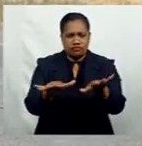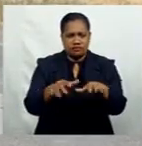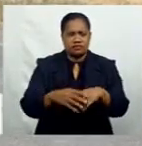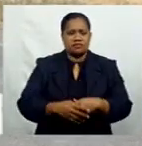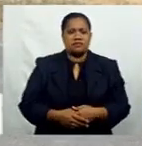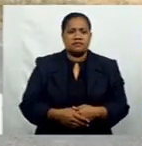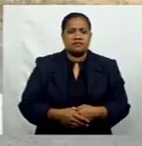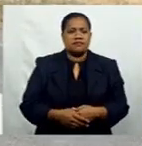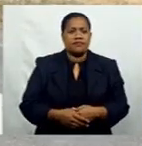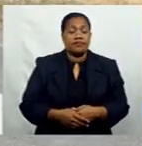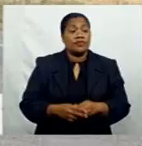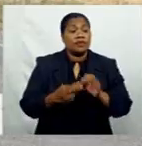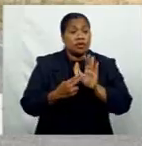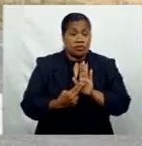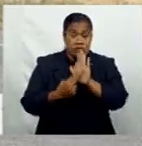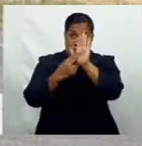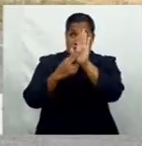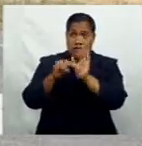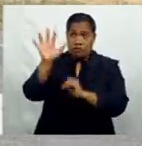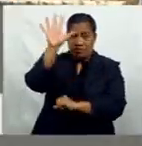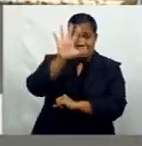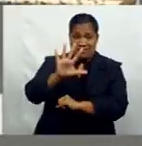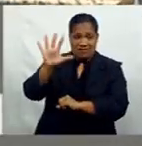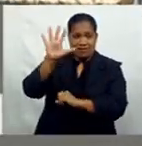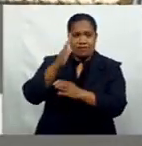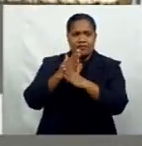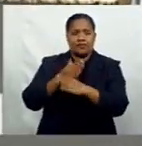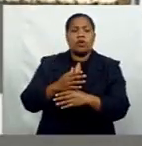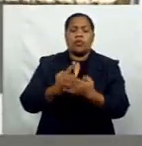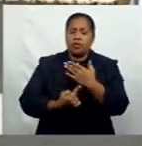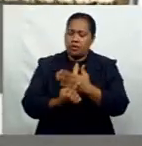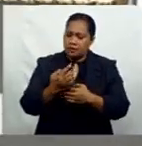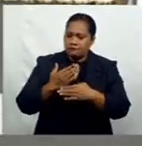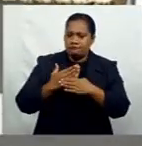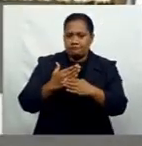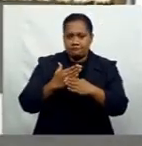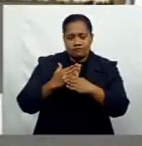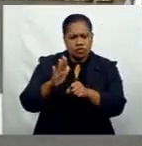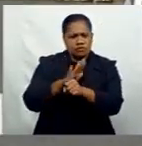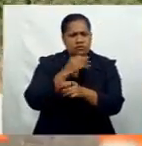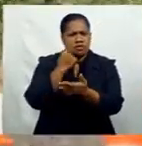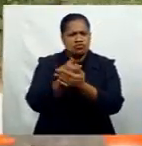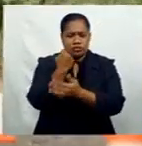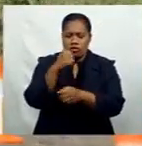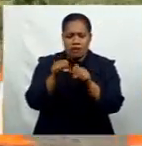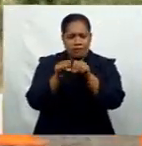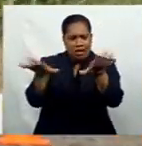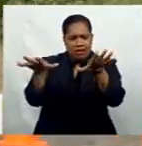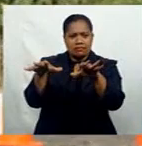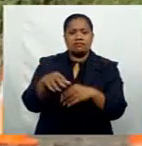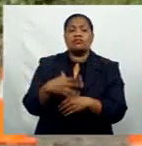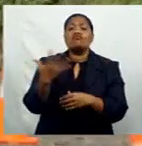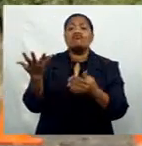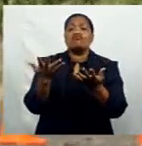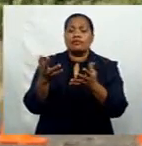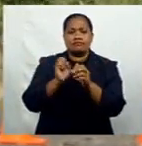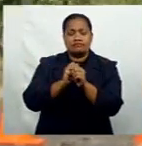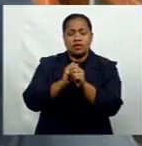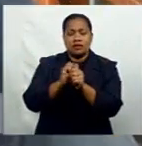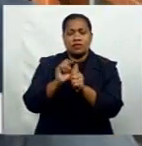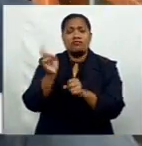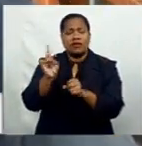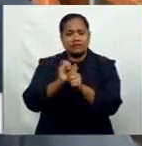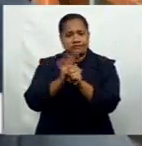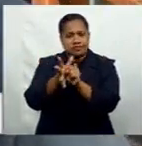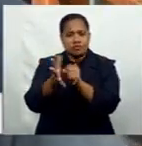The Northern COVID-19 Task Force has been very active in working to ensure that there is no outbreak of the coronavirus in Bwanoilebu.